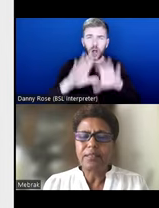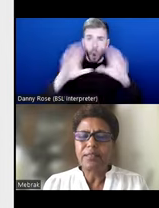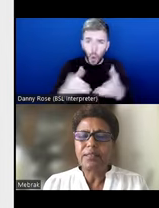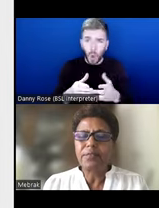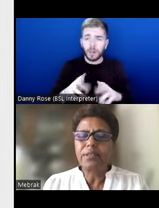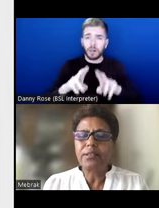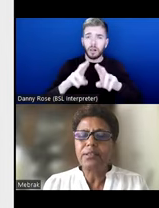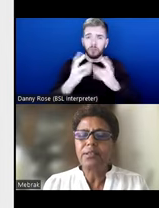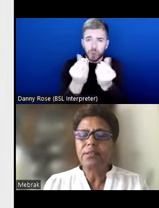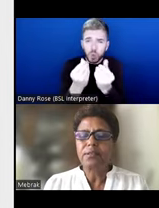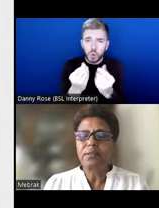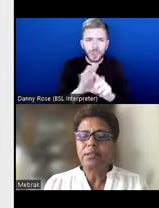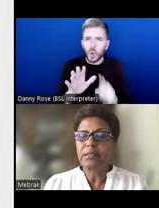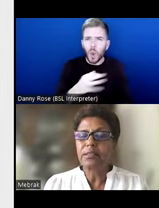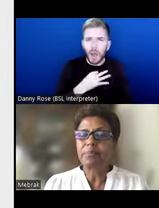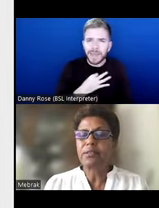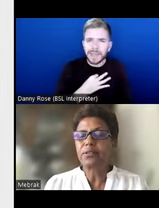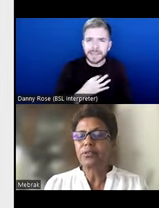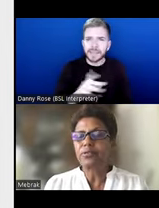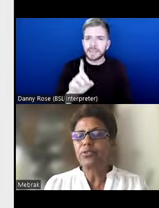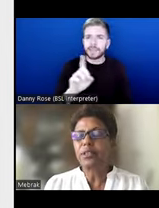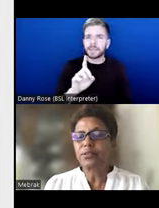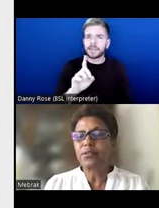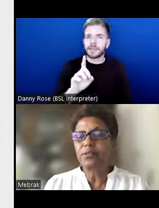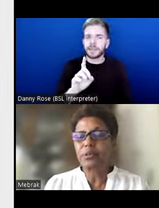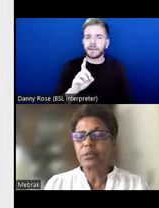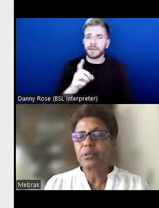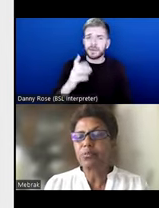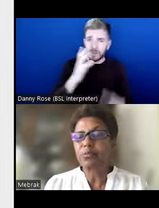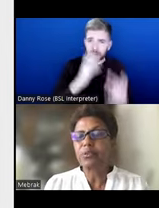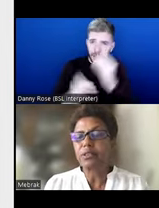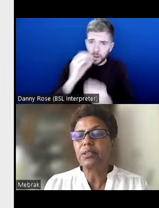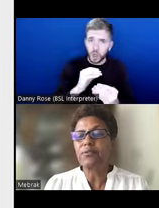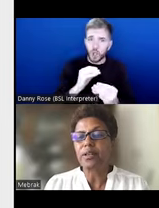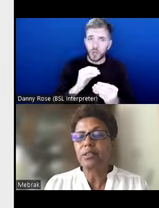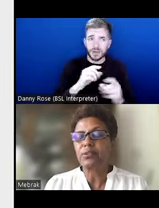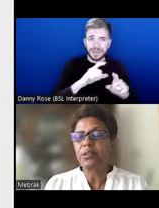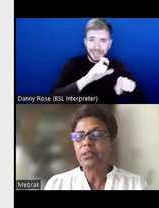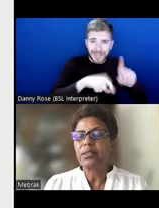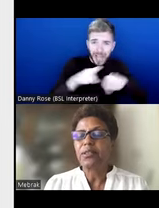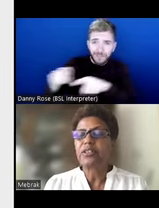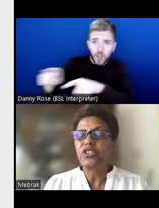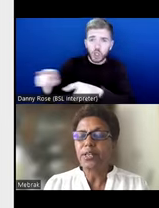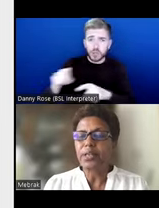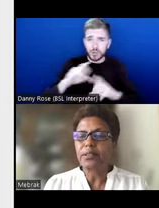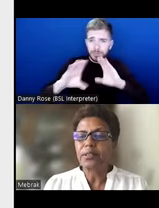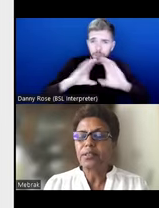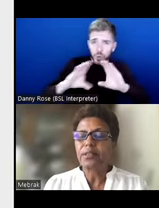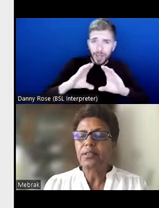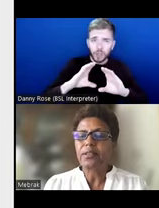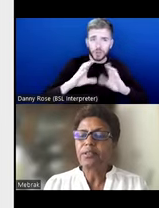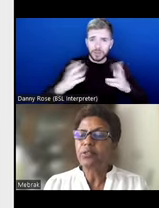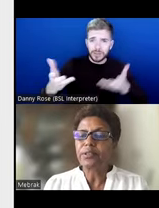And lived and learned, and the experience of those diverse communities should be really valued, shared,